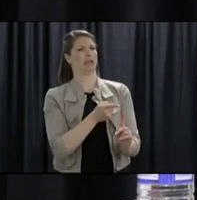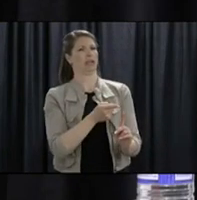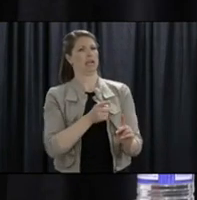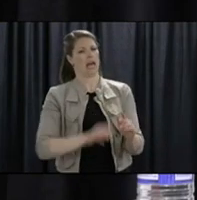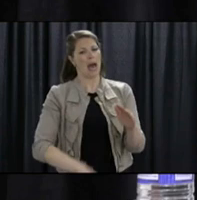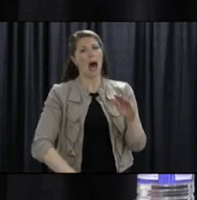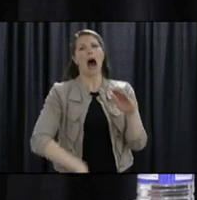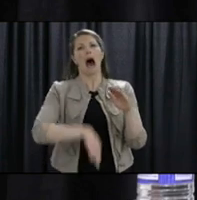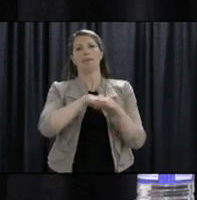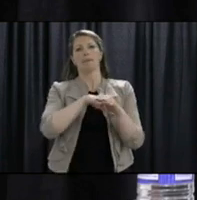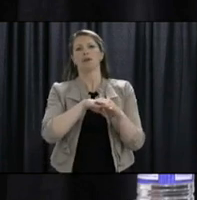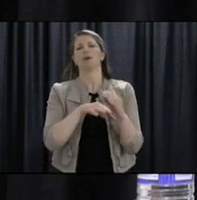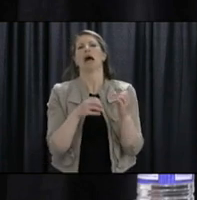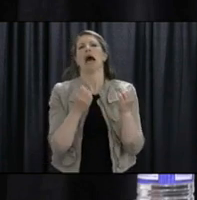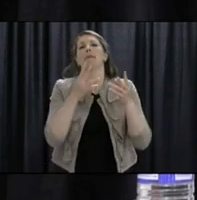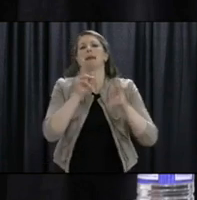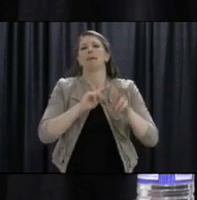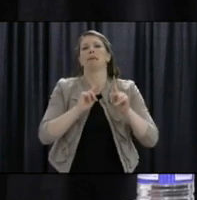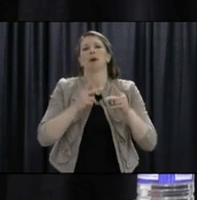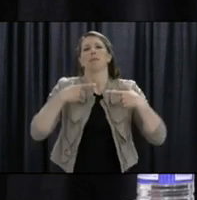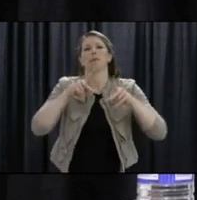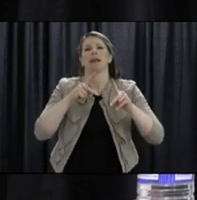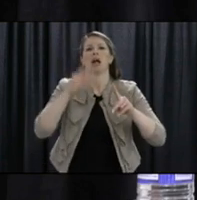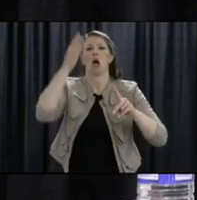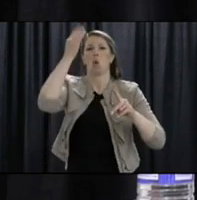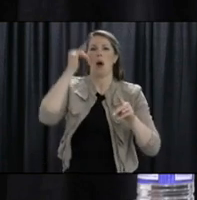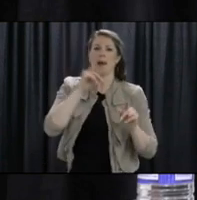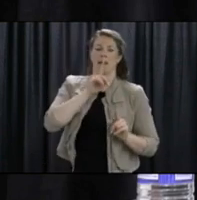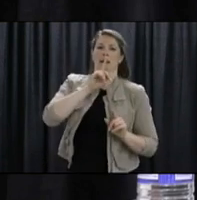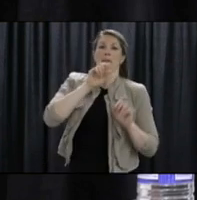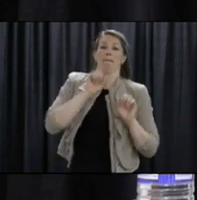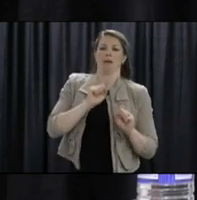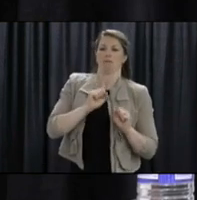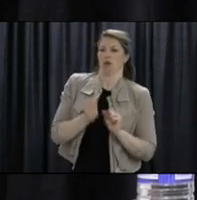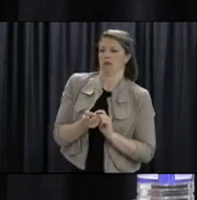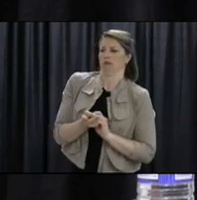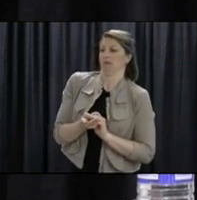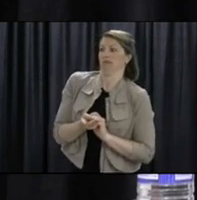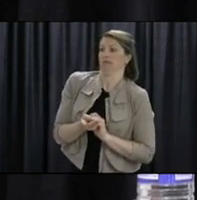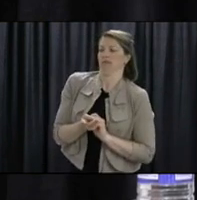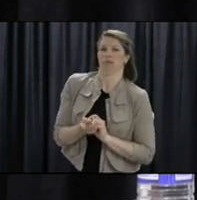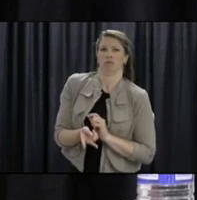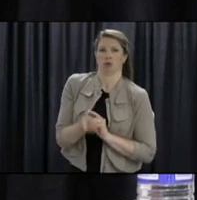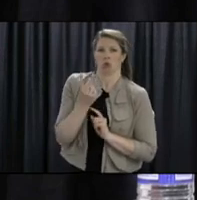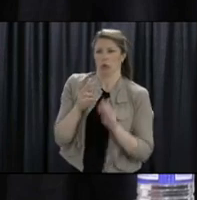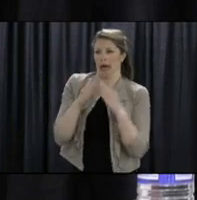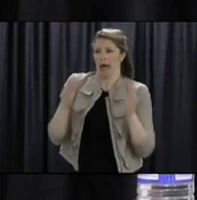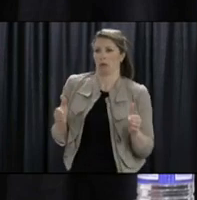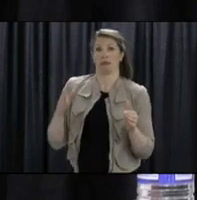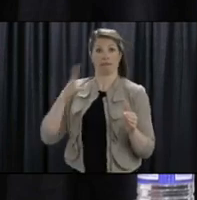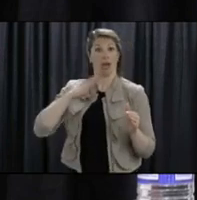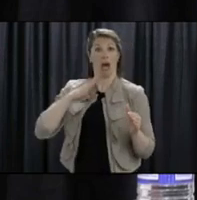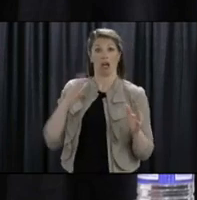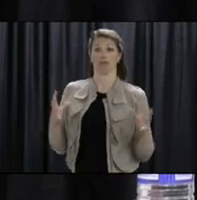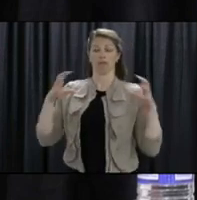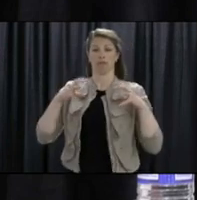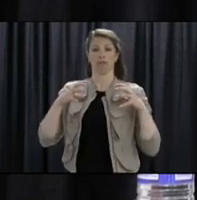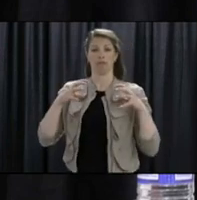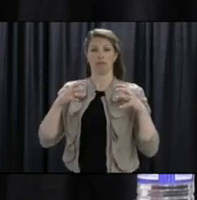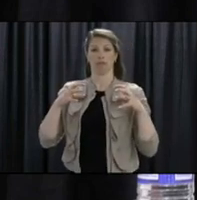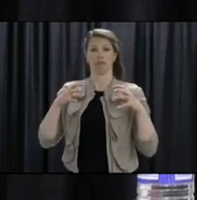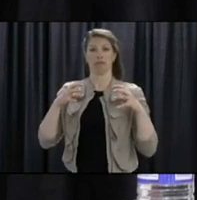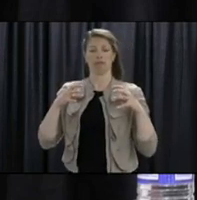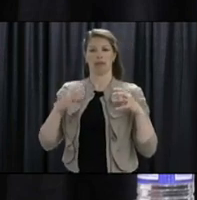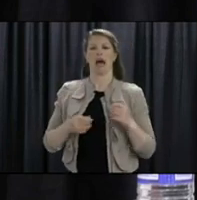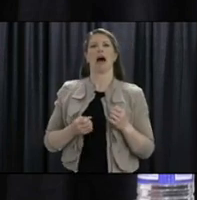of two bubbles and the six-sector. No. So what we're saying is you can add six people to your double